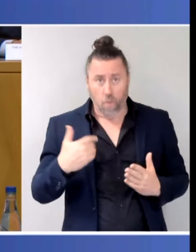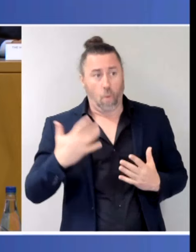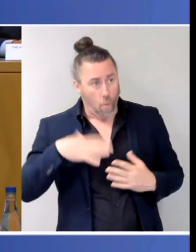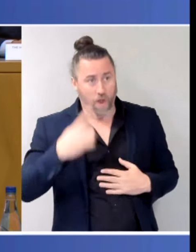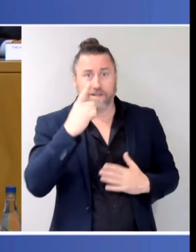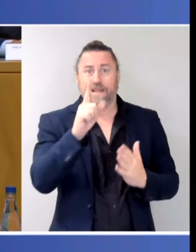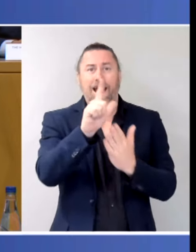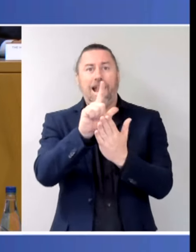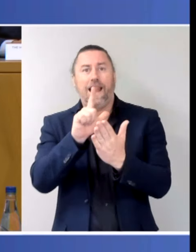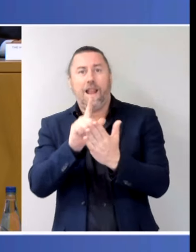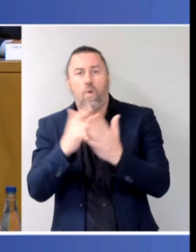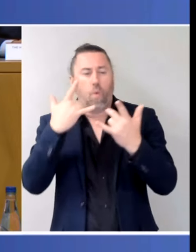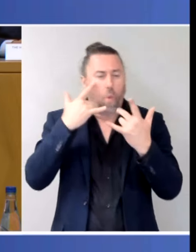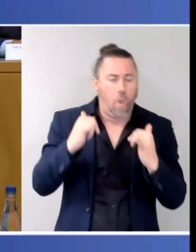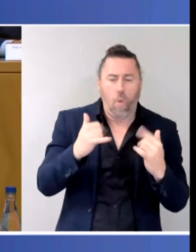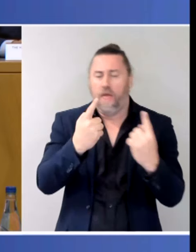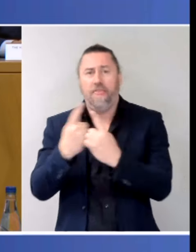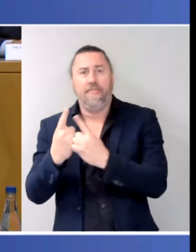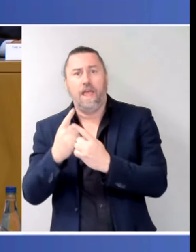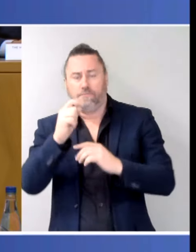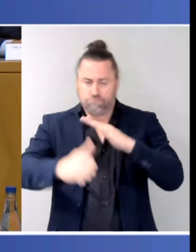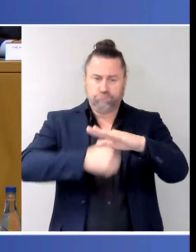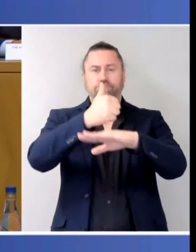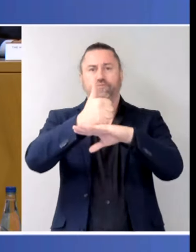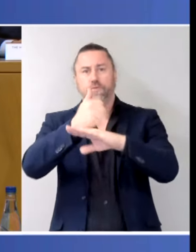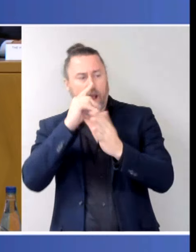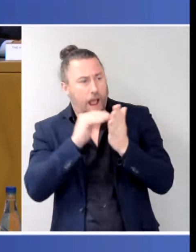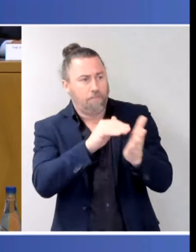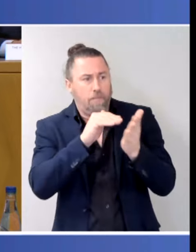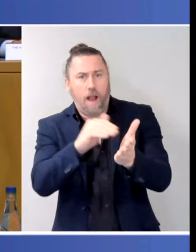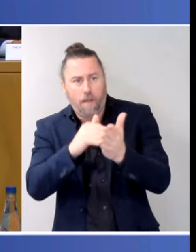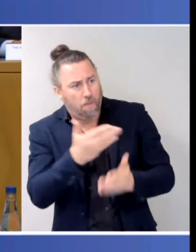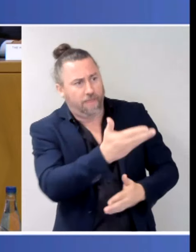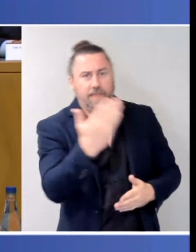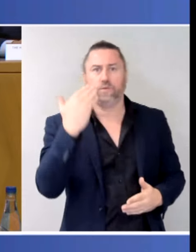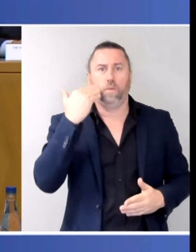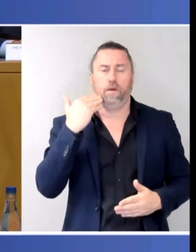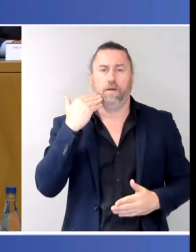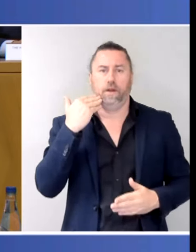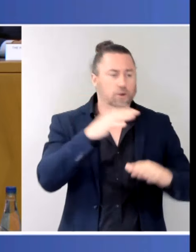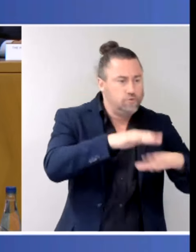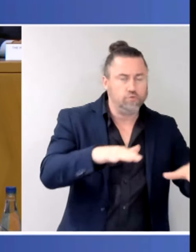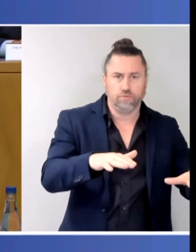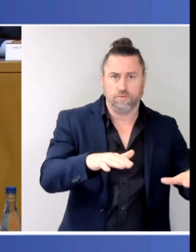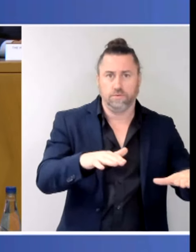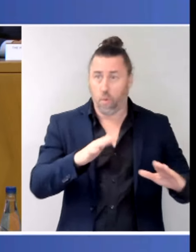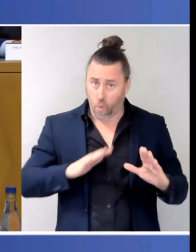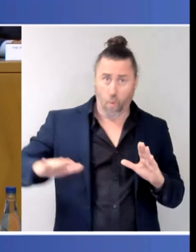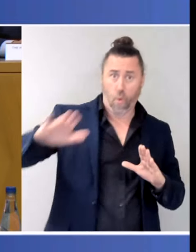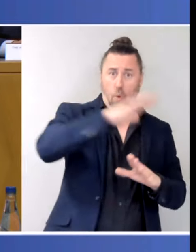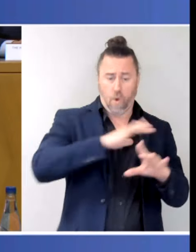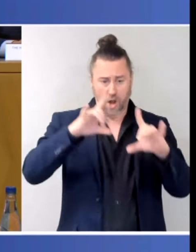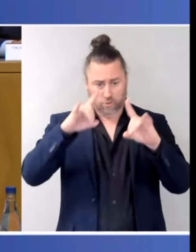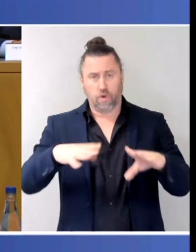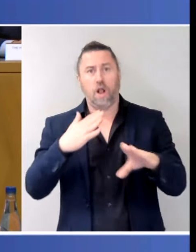through a new partnership agreement with the States and Territories. Importantly, it will